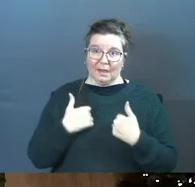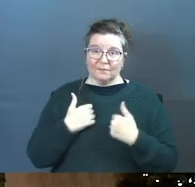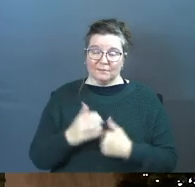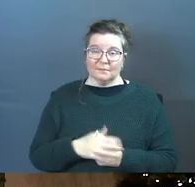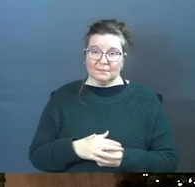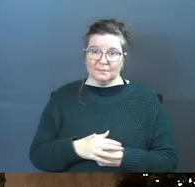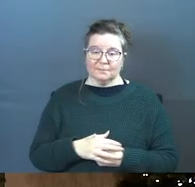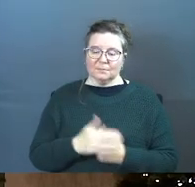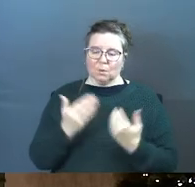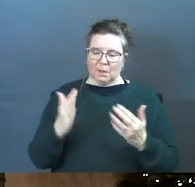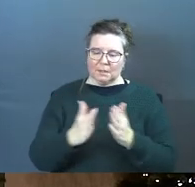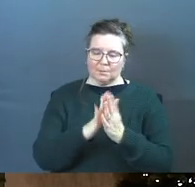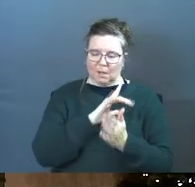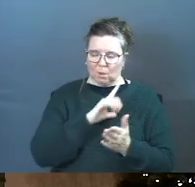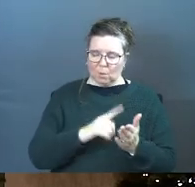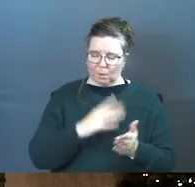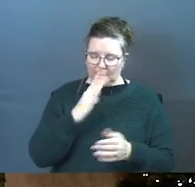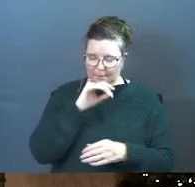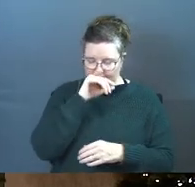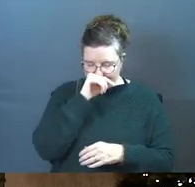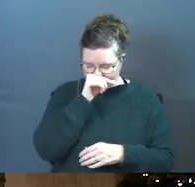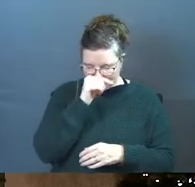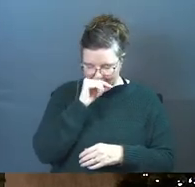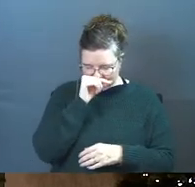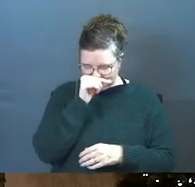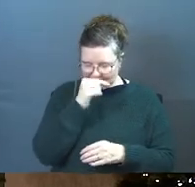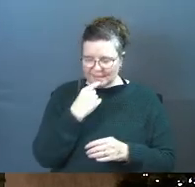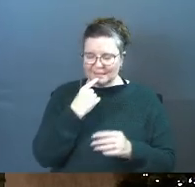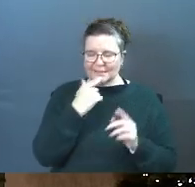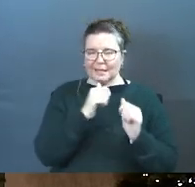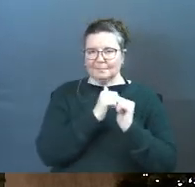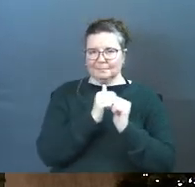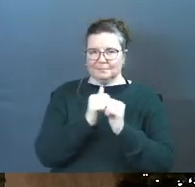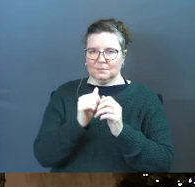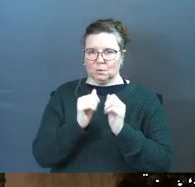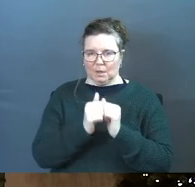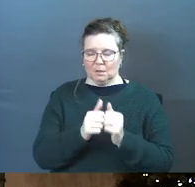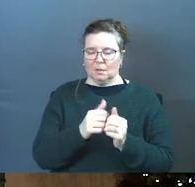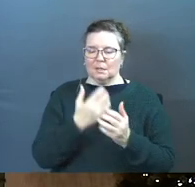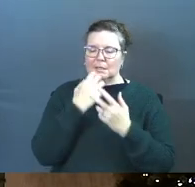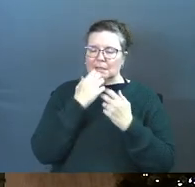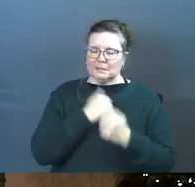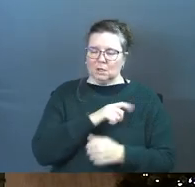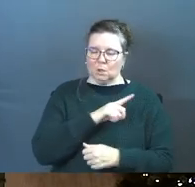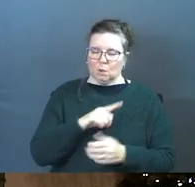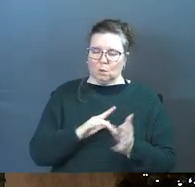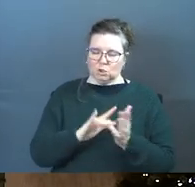so let's pray Lord God and let's say these phrases together dear Lord Jesus